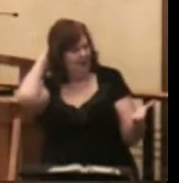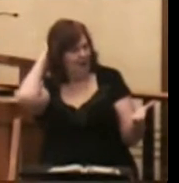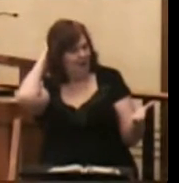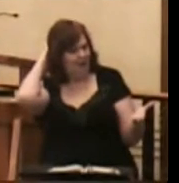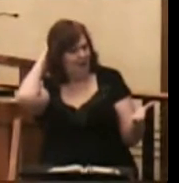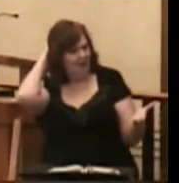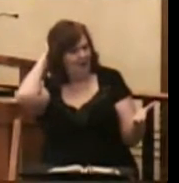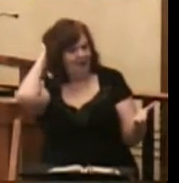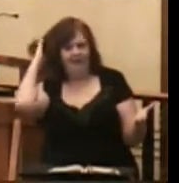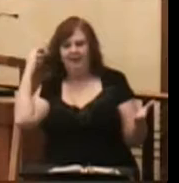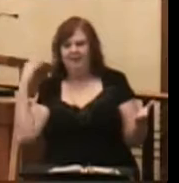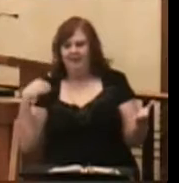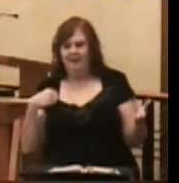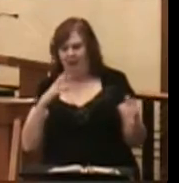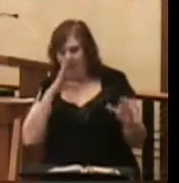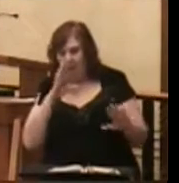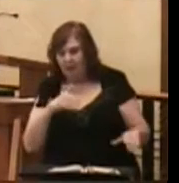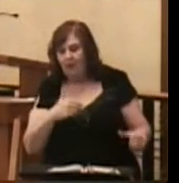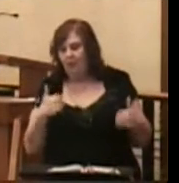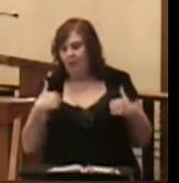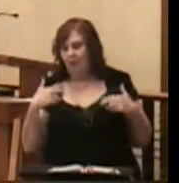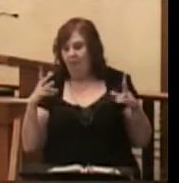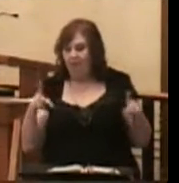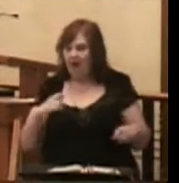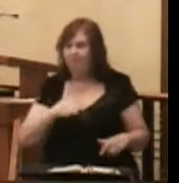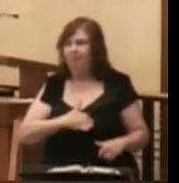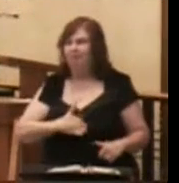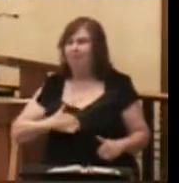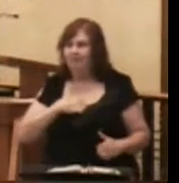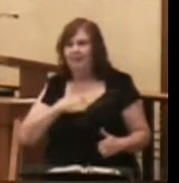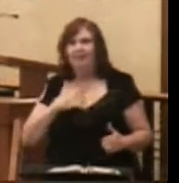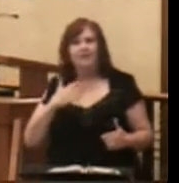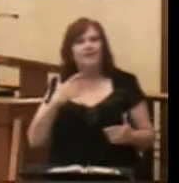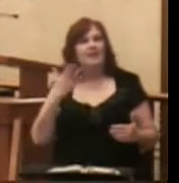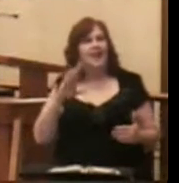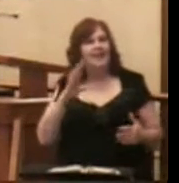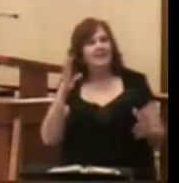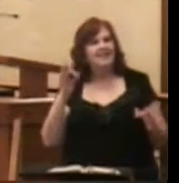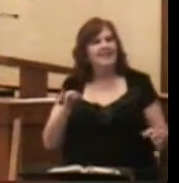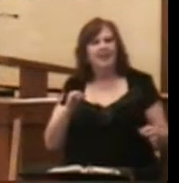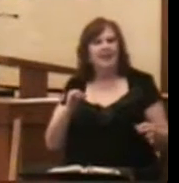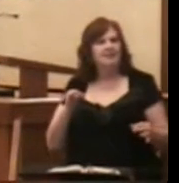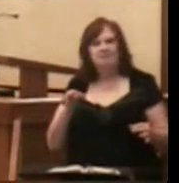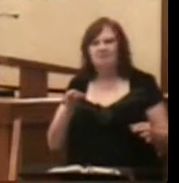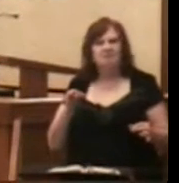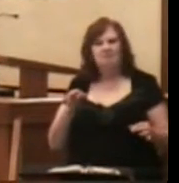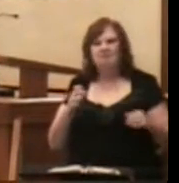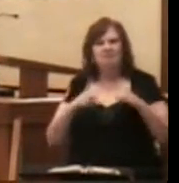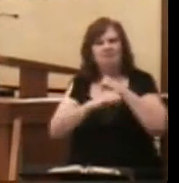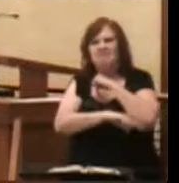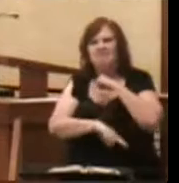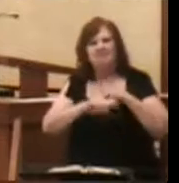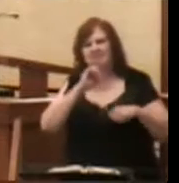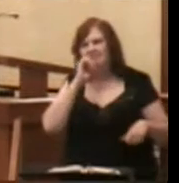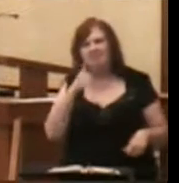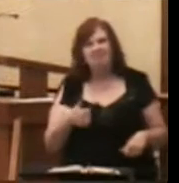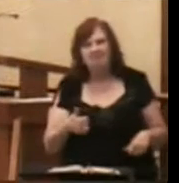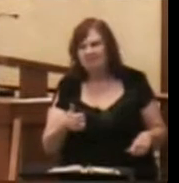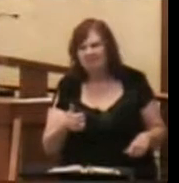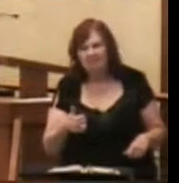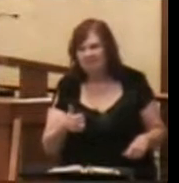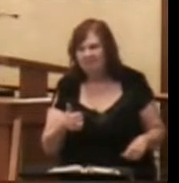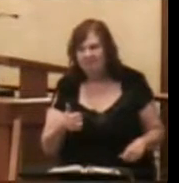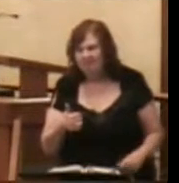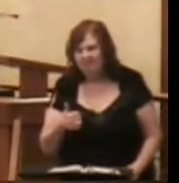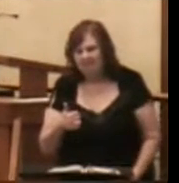repent. They turn from their ways. And God decides against the calamity that he had wanted to offer to